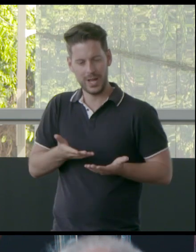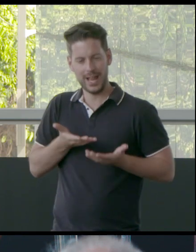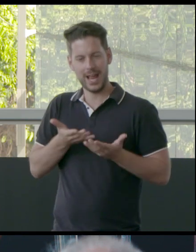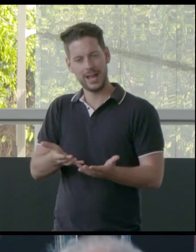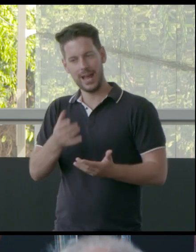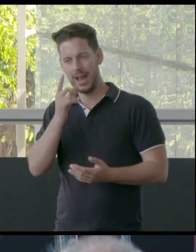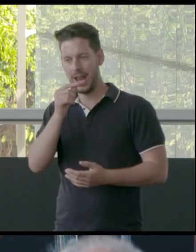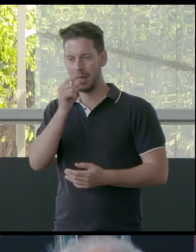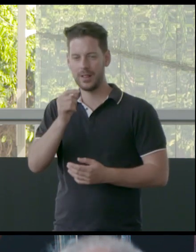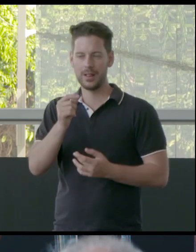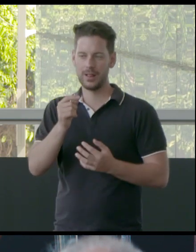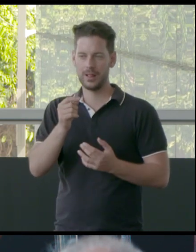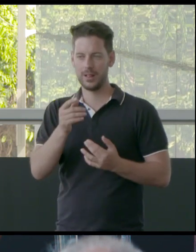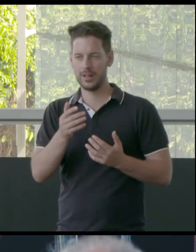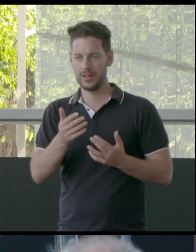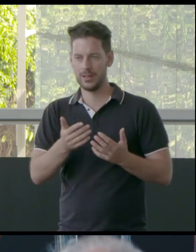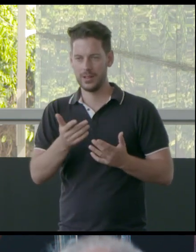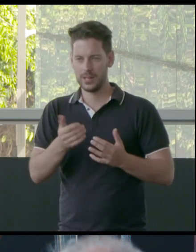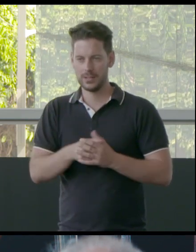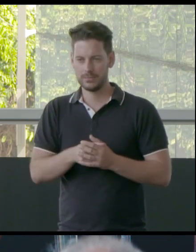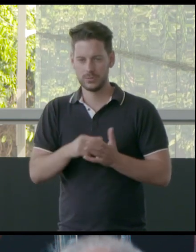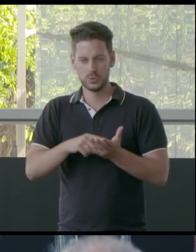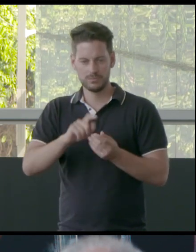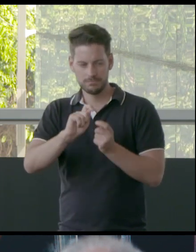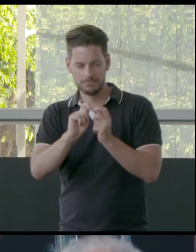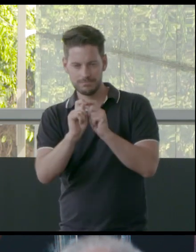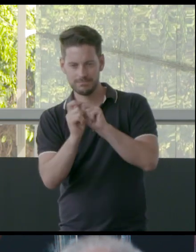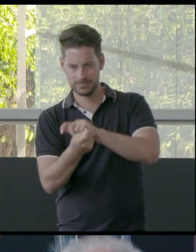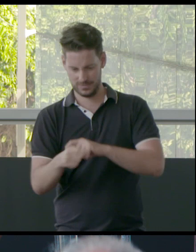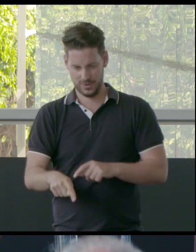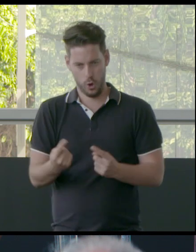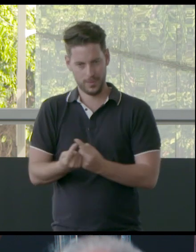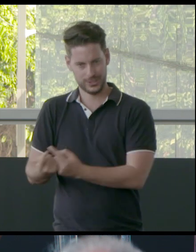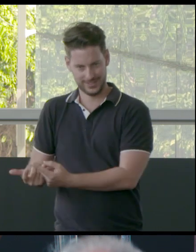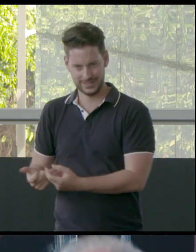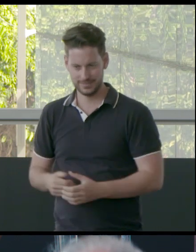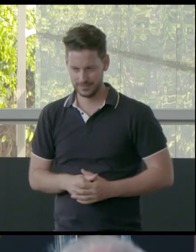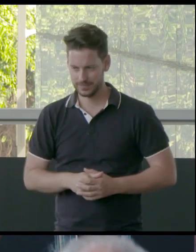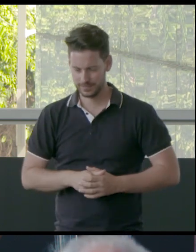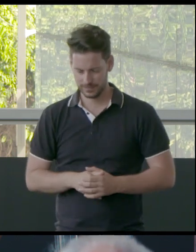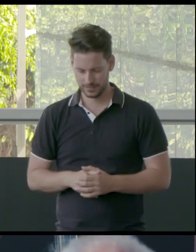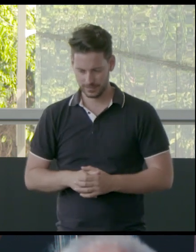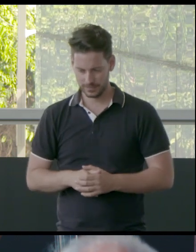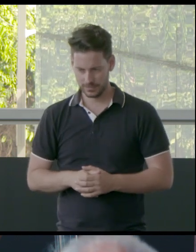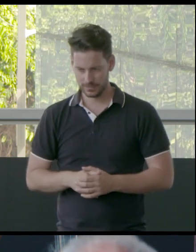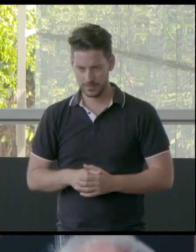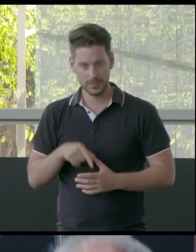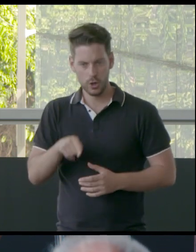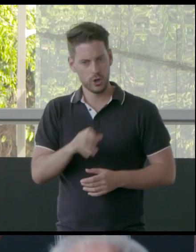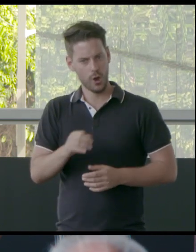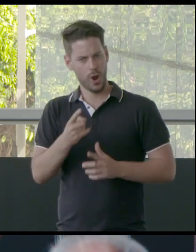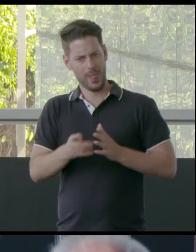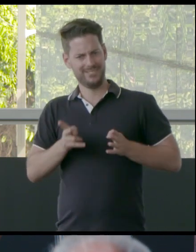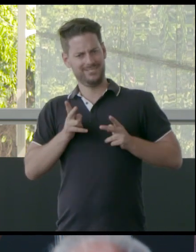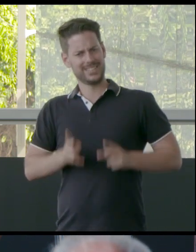them to metamorphose into these objects. And they're not just physical